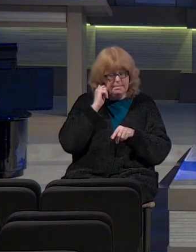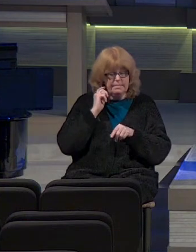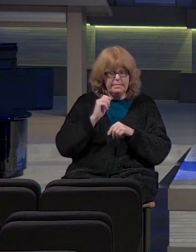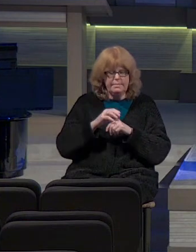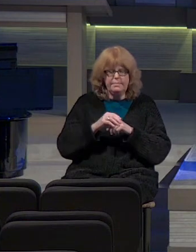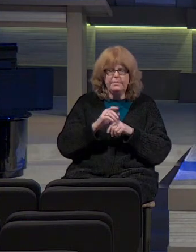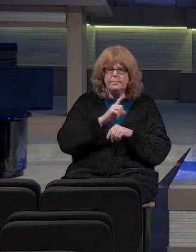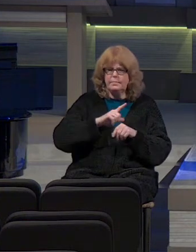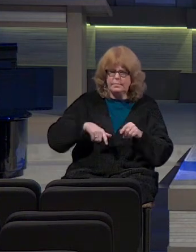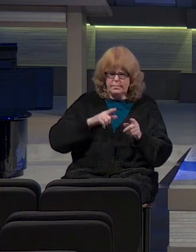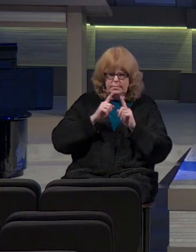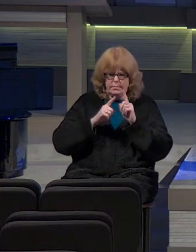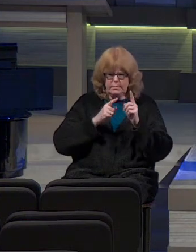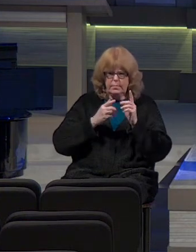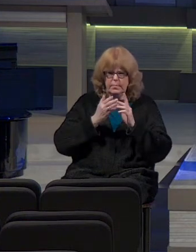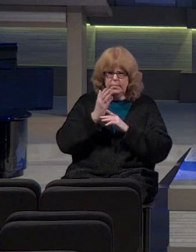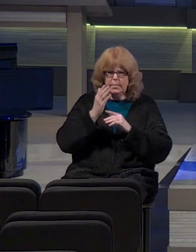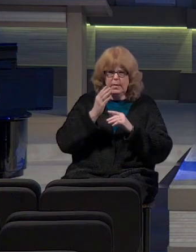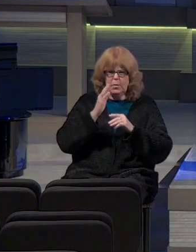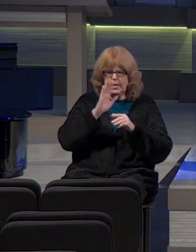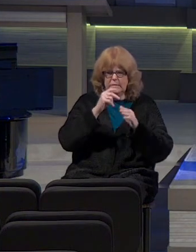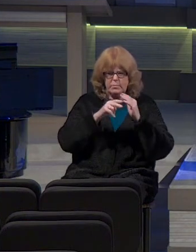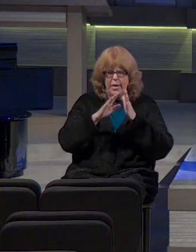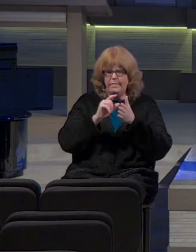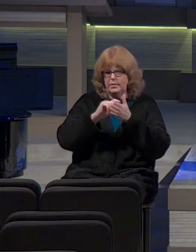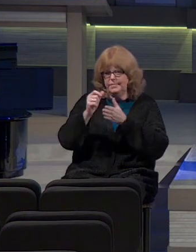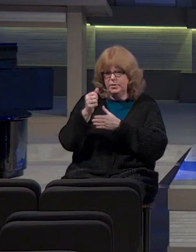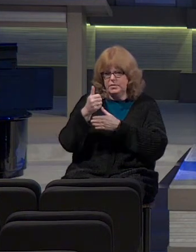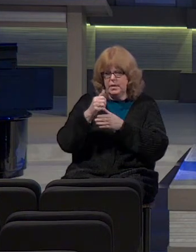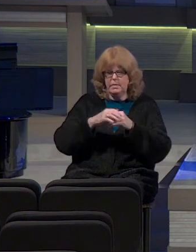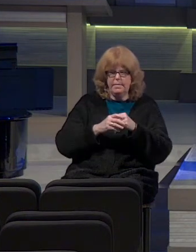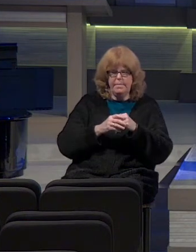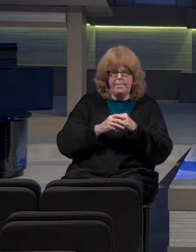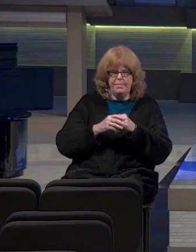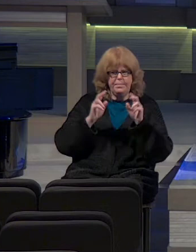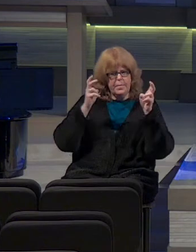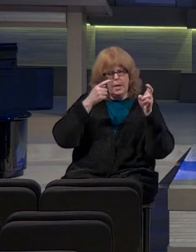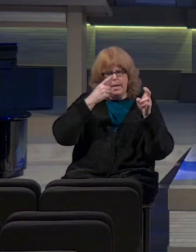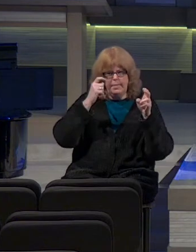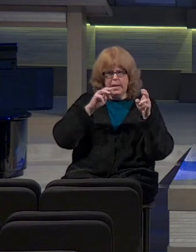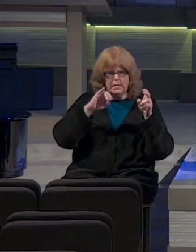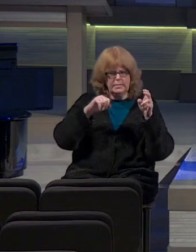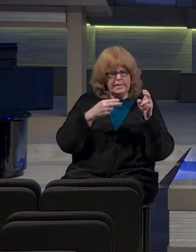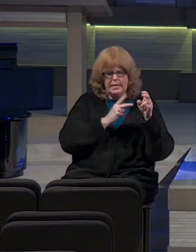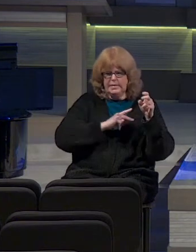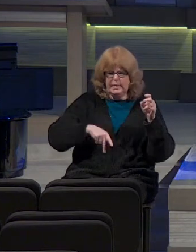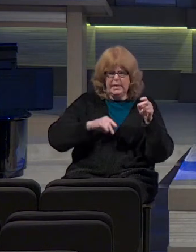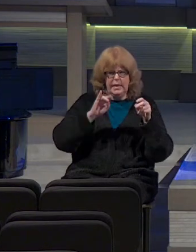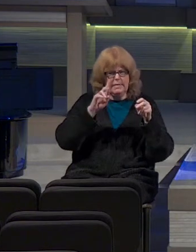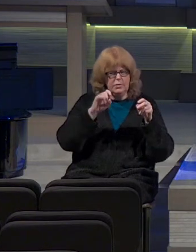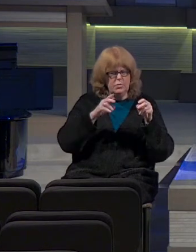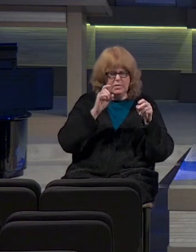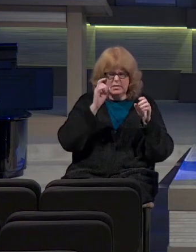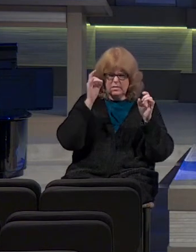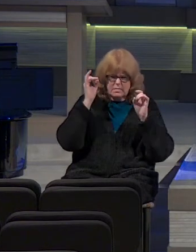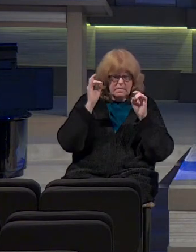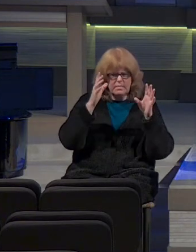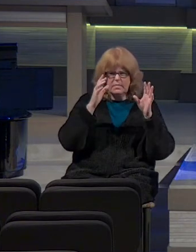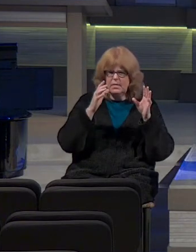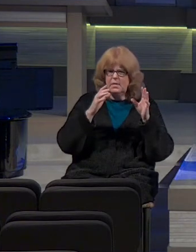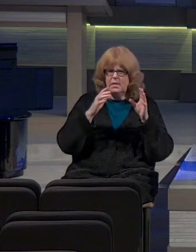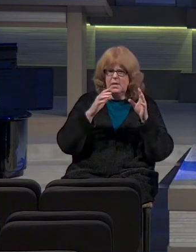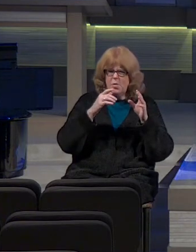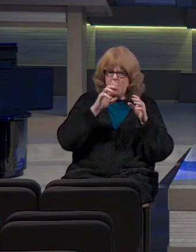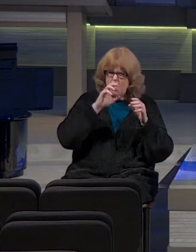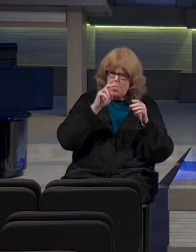Now the Lord spoke through his servants, the prophets. I'm in verse 10. Because Manasseh, king of Judah, has done these abominations, having